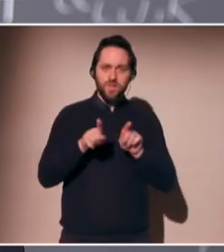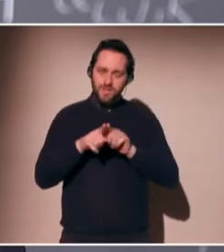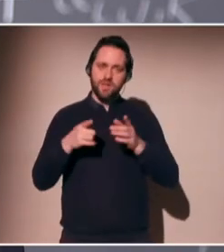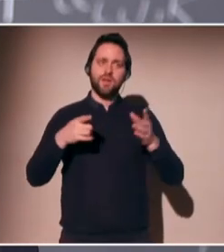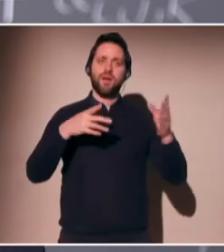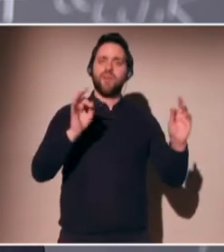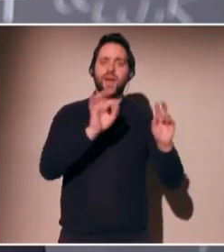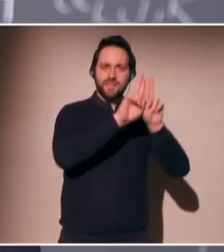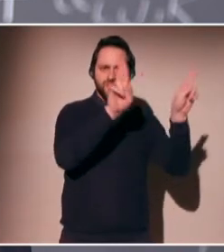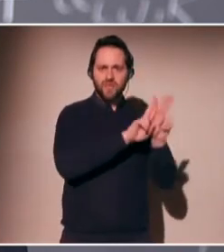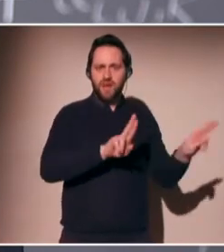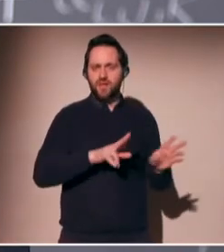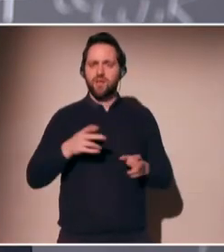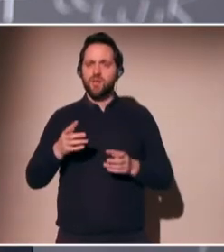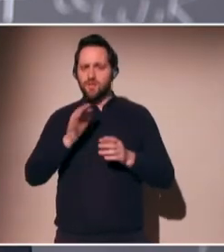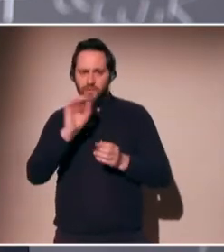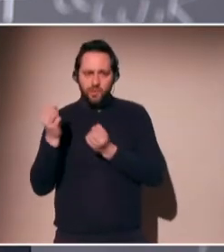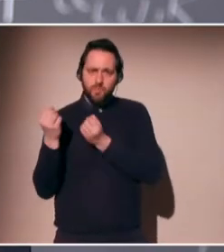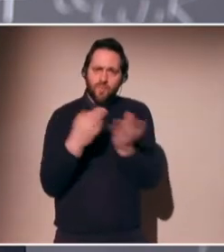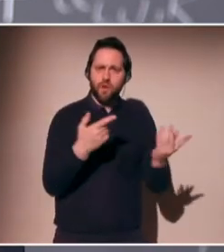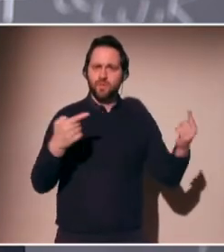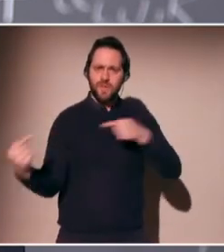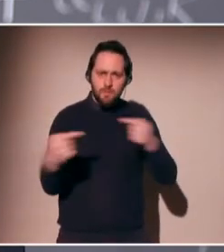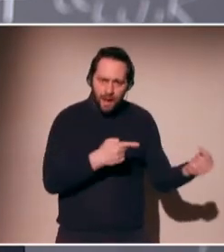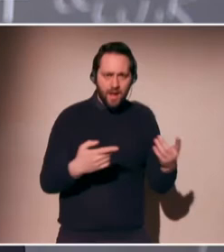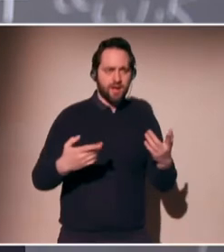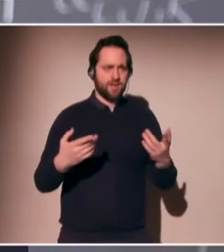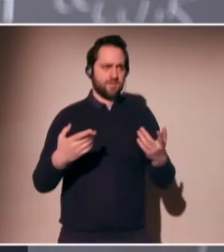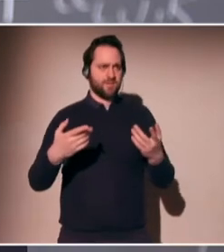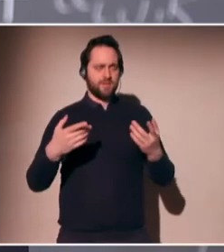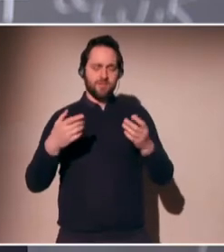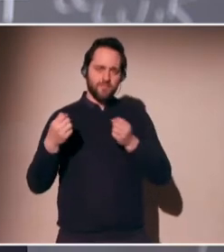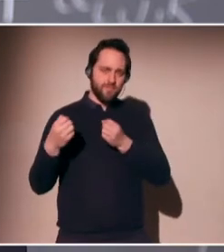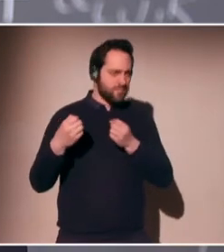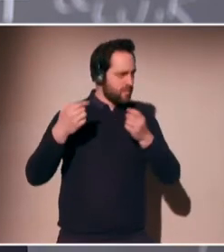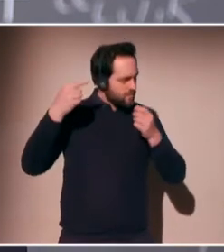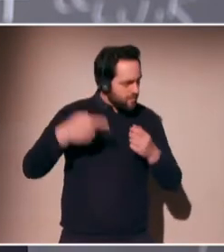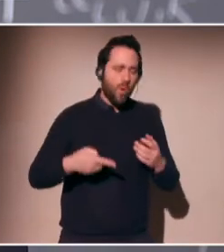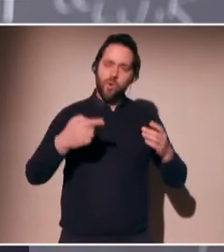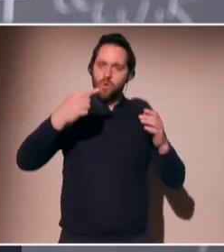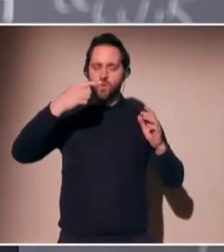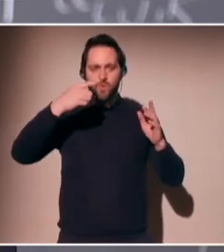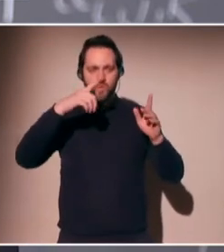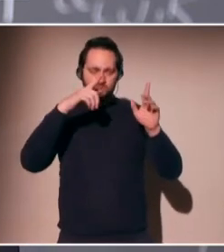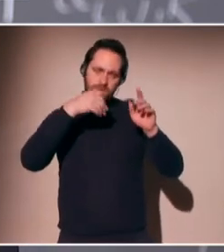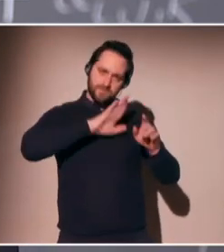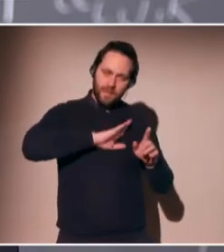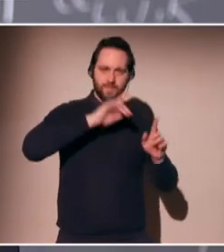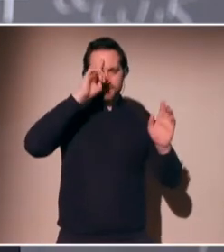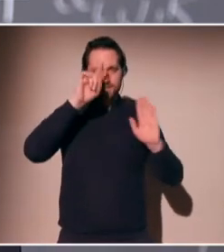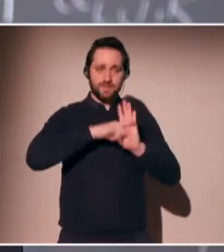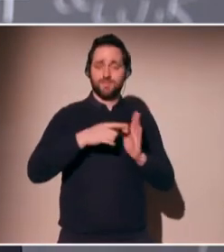it will show us that it is possible to combine both sides quite satisfactorily.